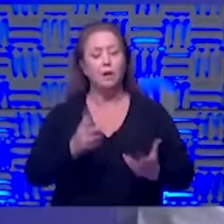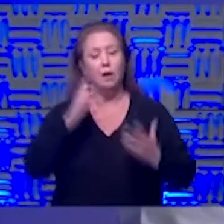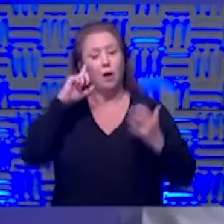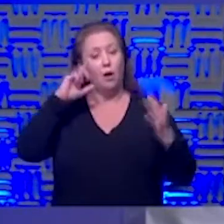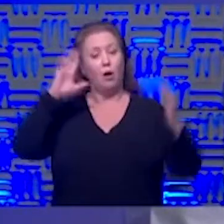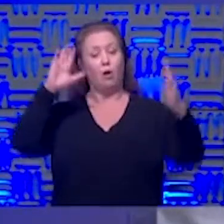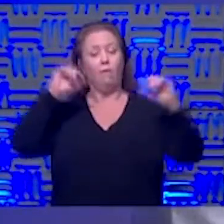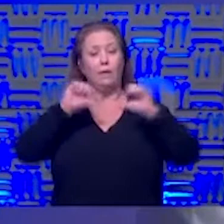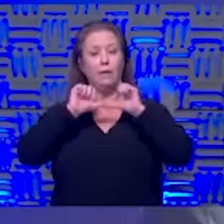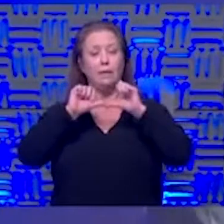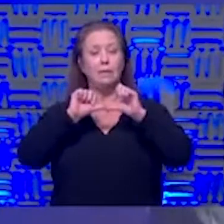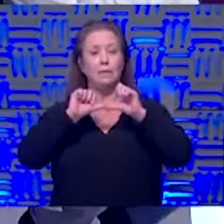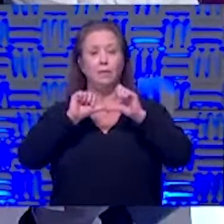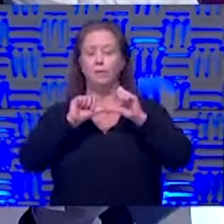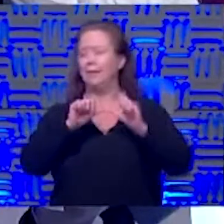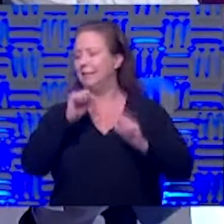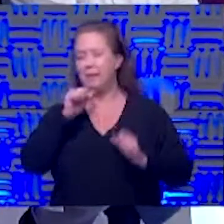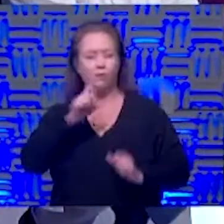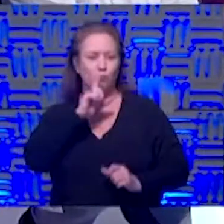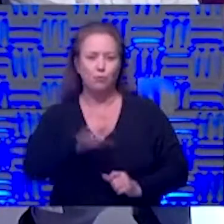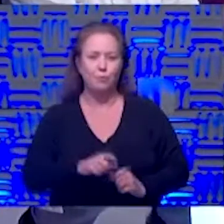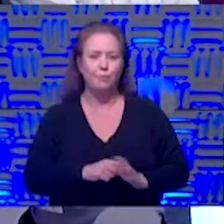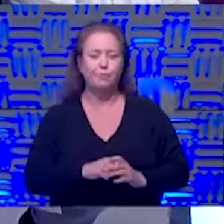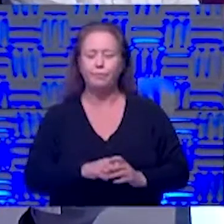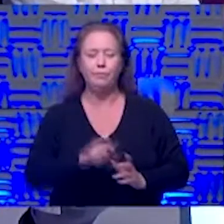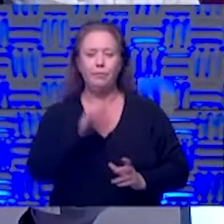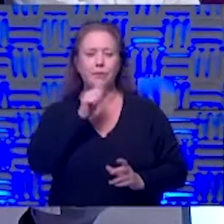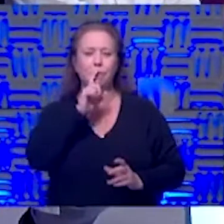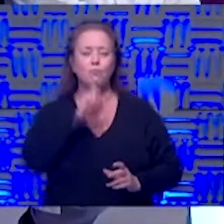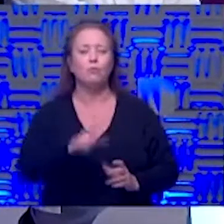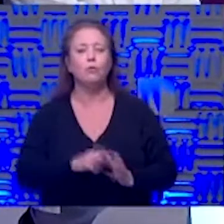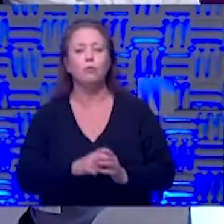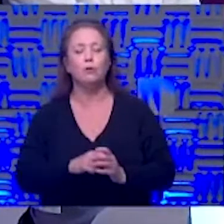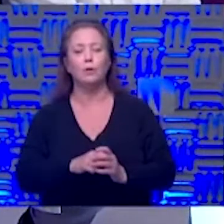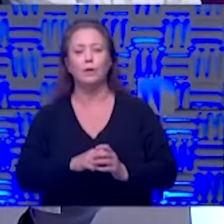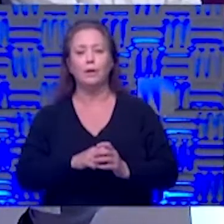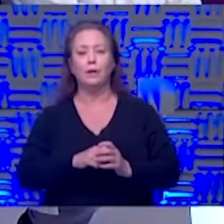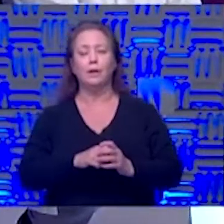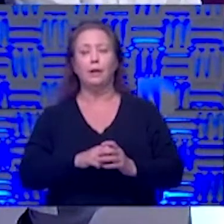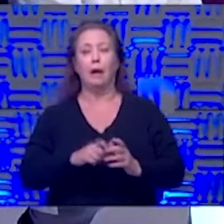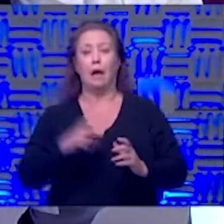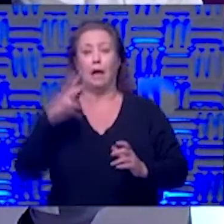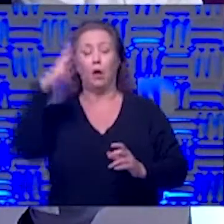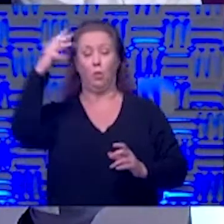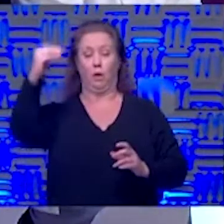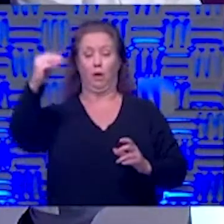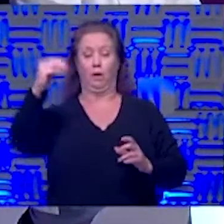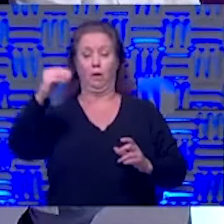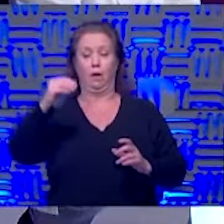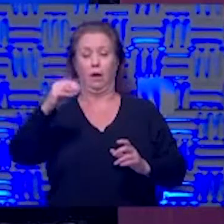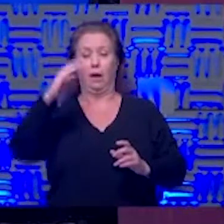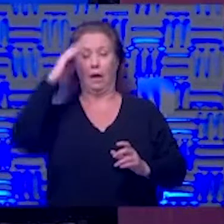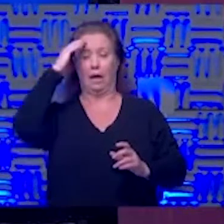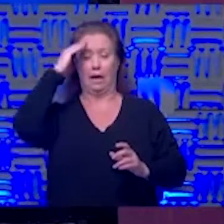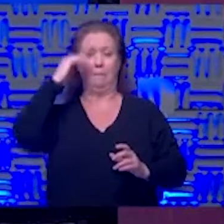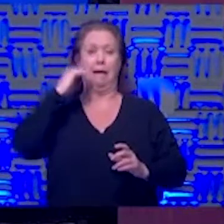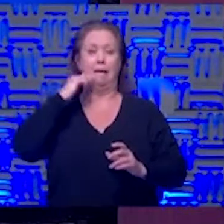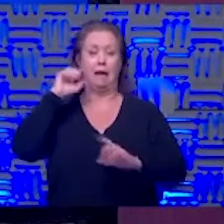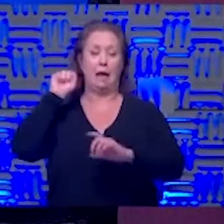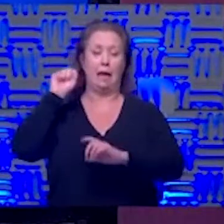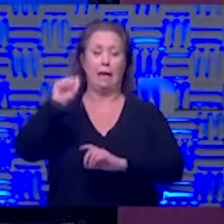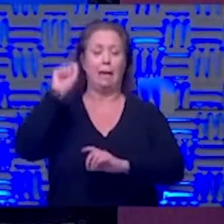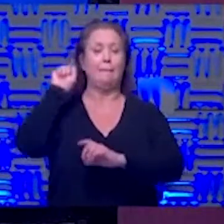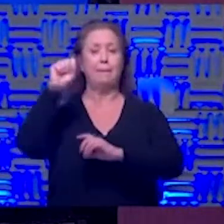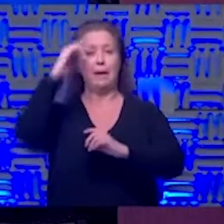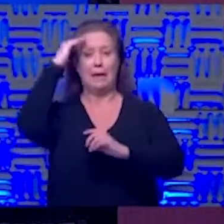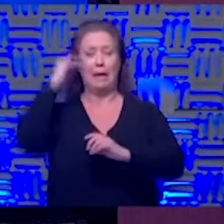we can continue to and it's made up right that's the part that it's just made up so it's kind of like this i go out and i hit my head on a brick wall 22